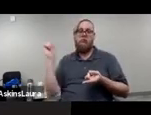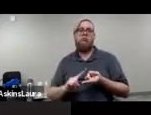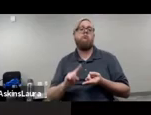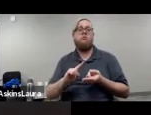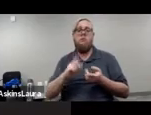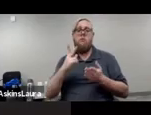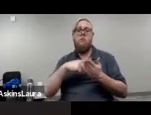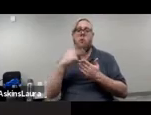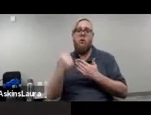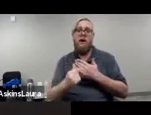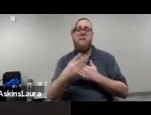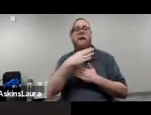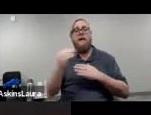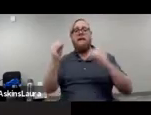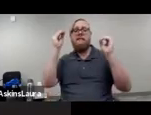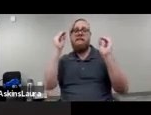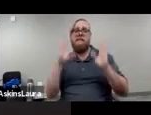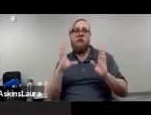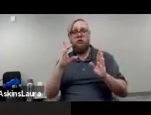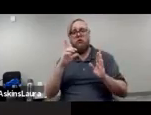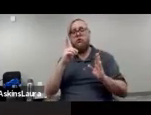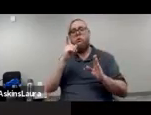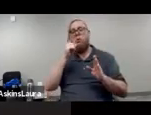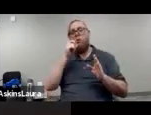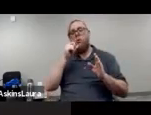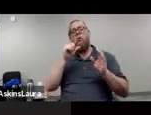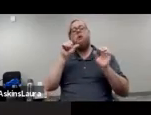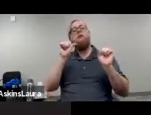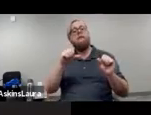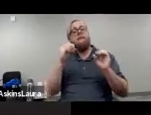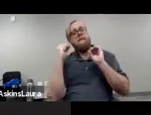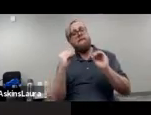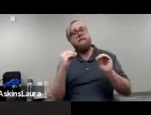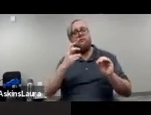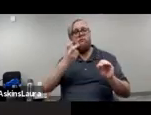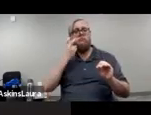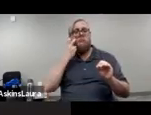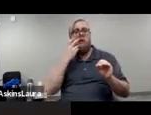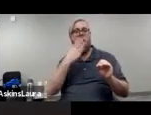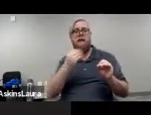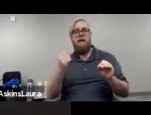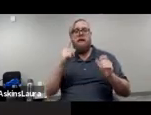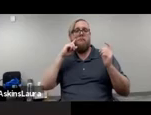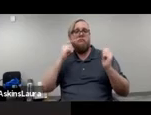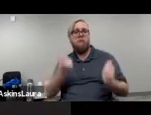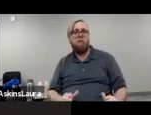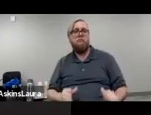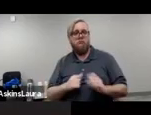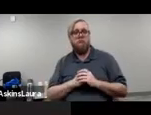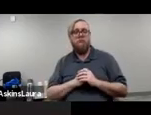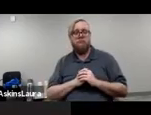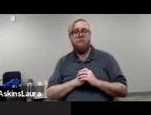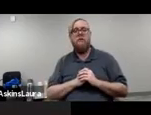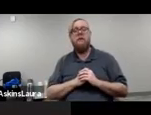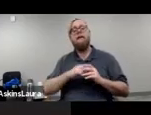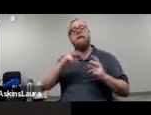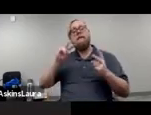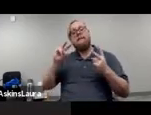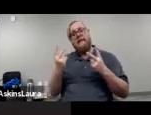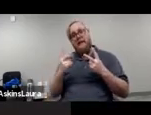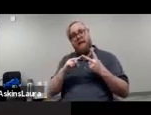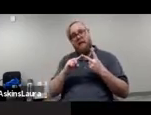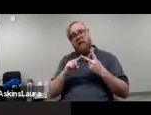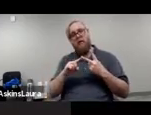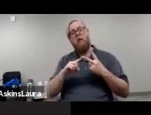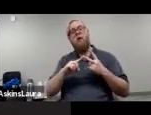programs and teachers for the blind and visually impaired. The second segment are working